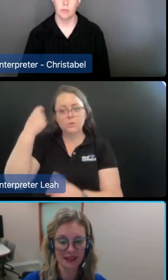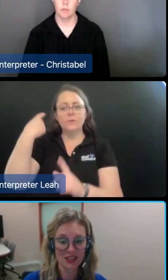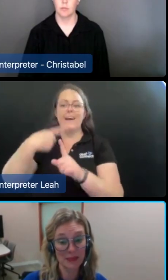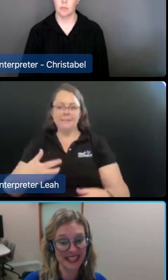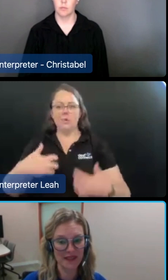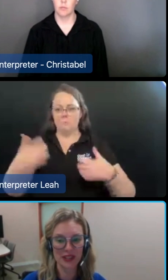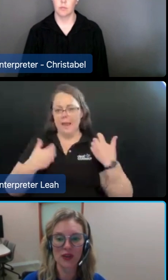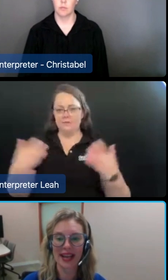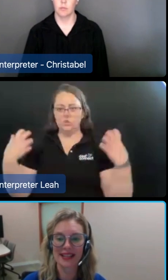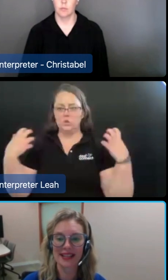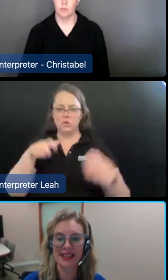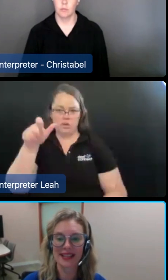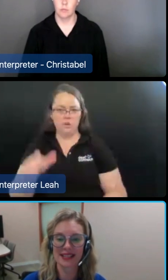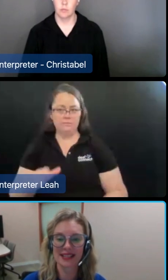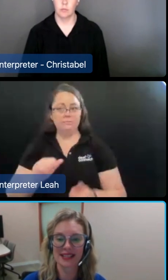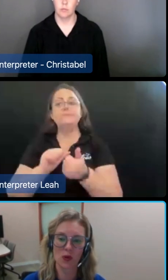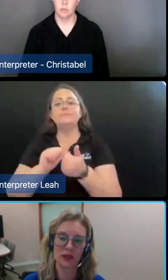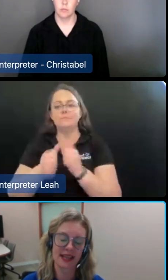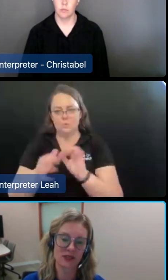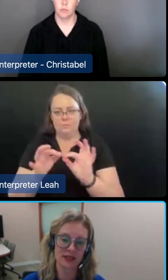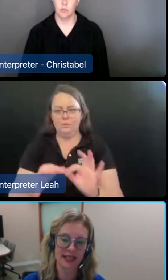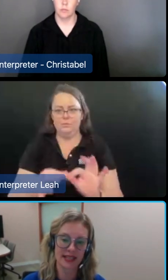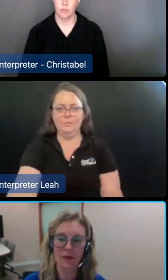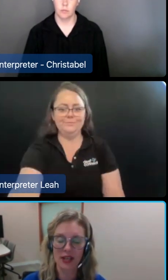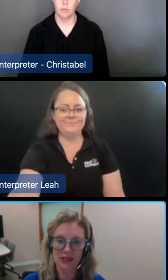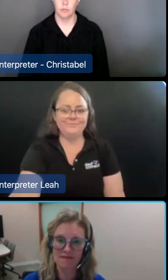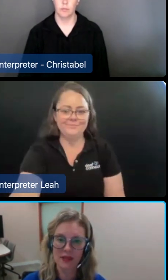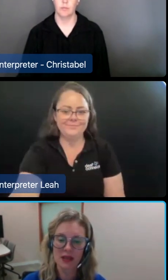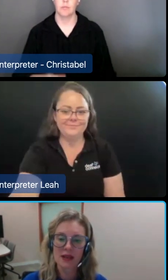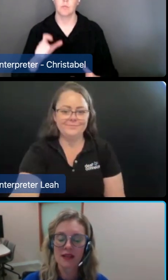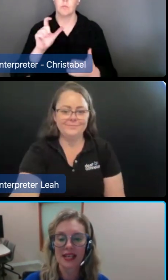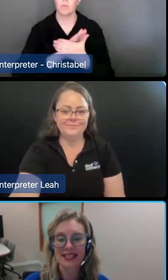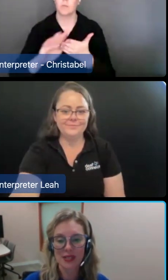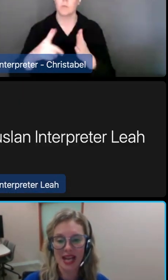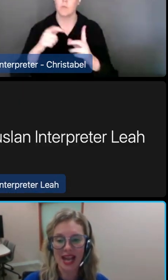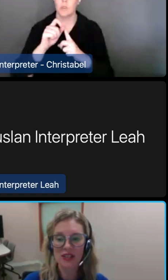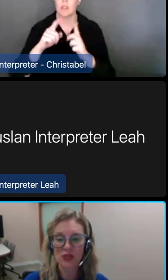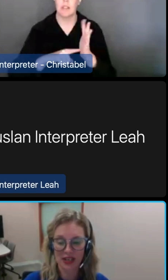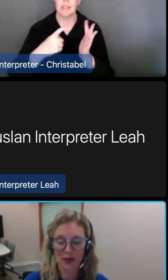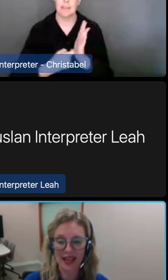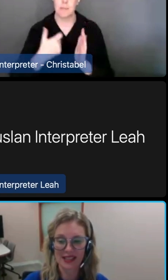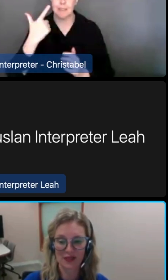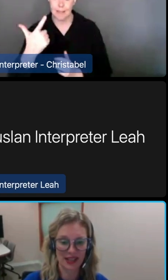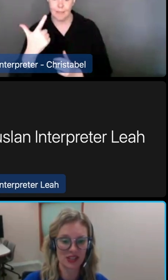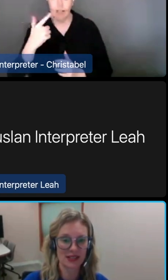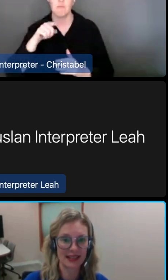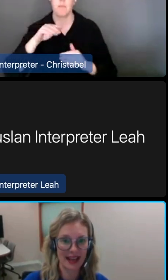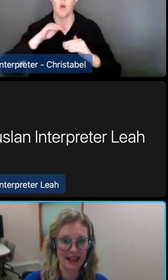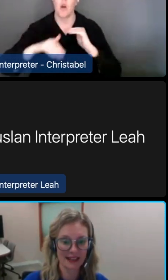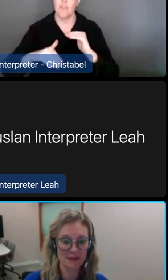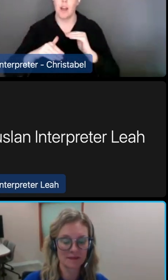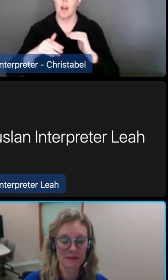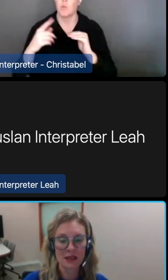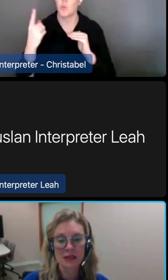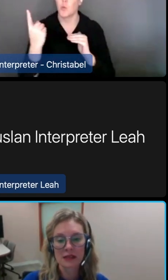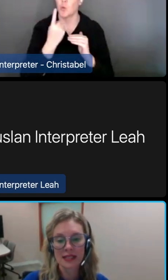Chapter seven creates limits on recording, using and disclosing information that is obtained or generated in relation to the